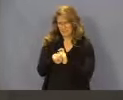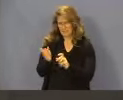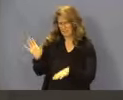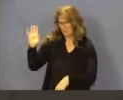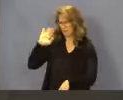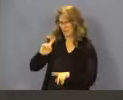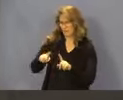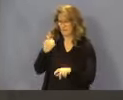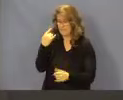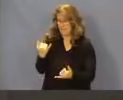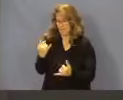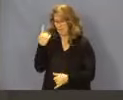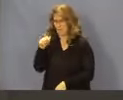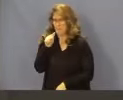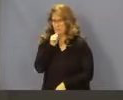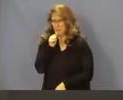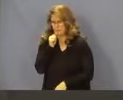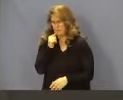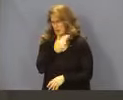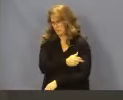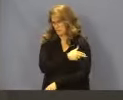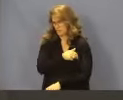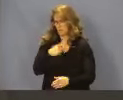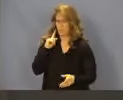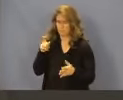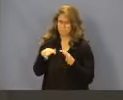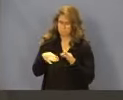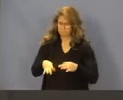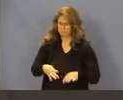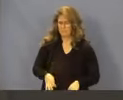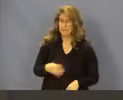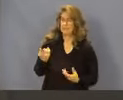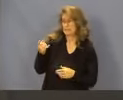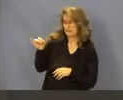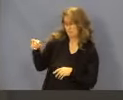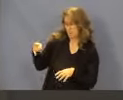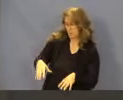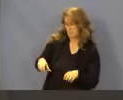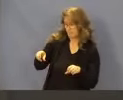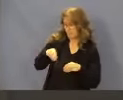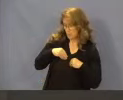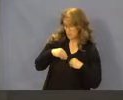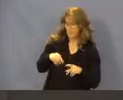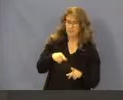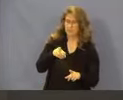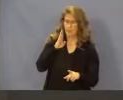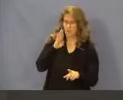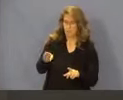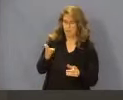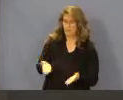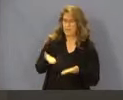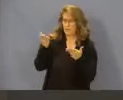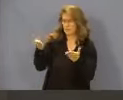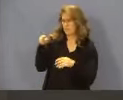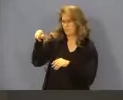just for private hospitals, and I'll now run through the description. Pending CMS approval, the department proposes an increase in